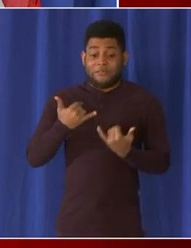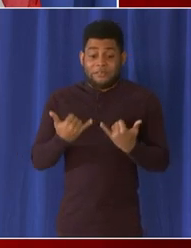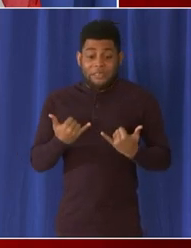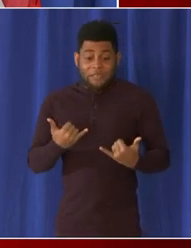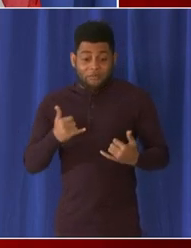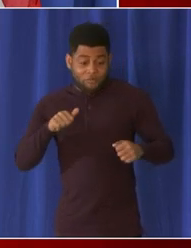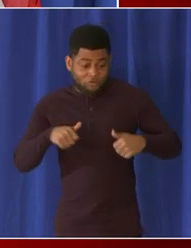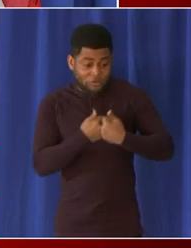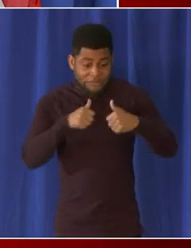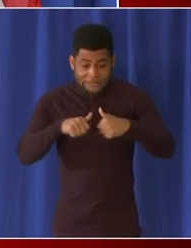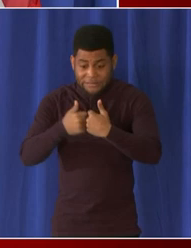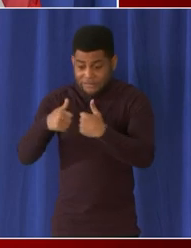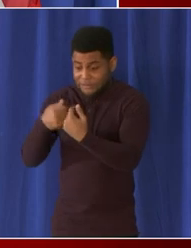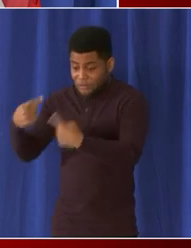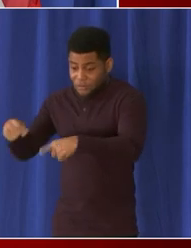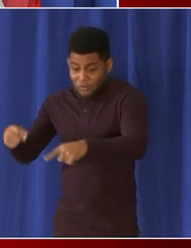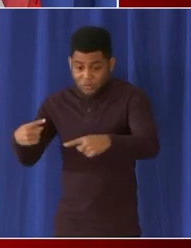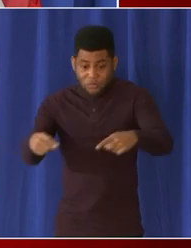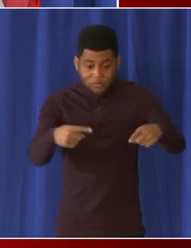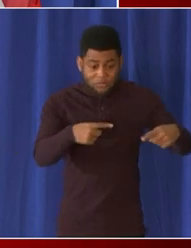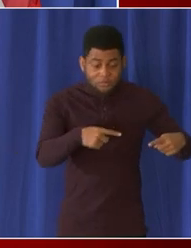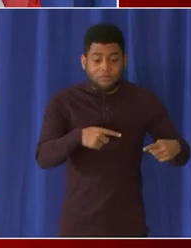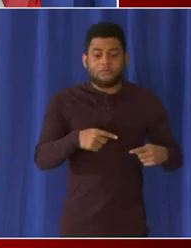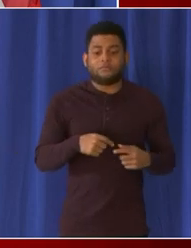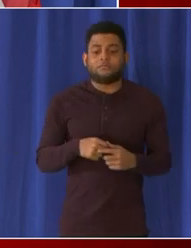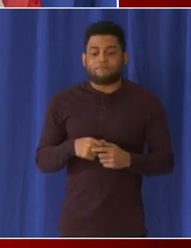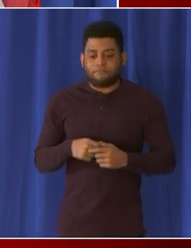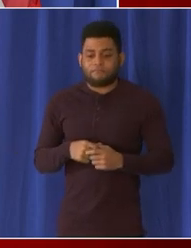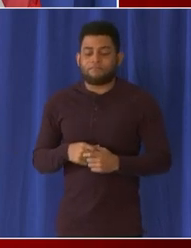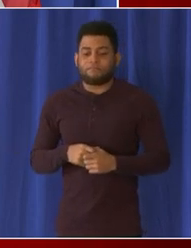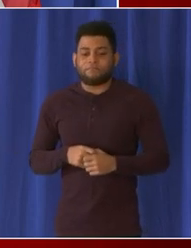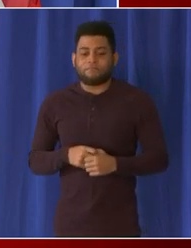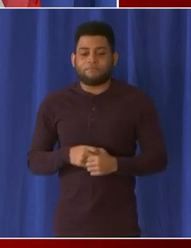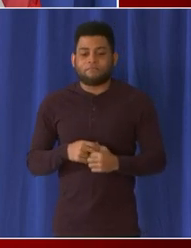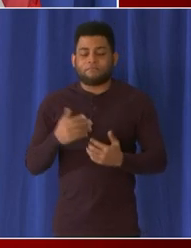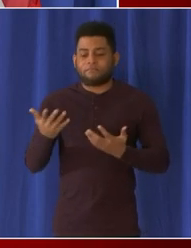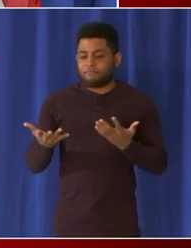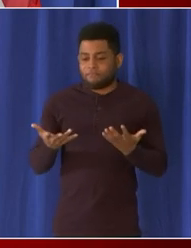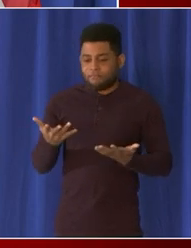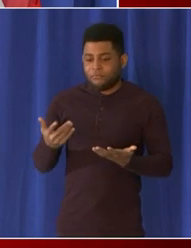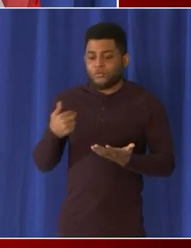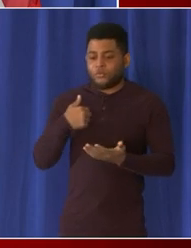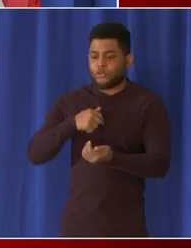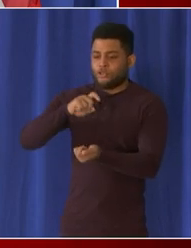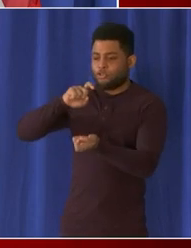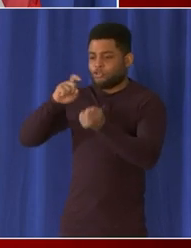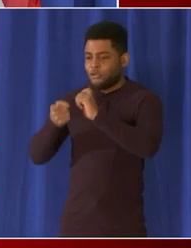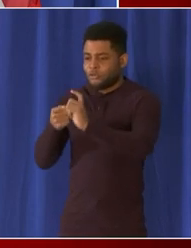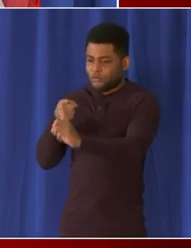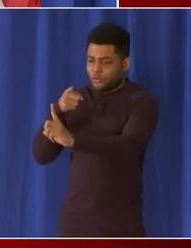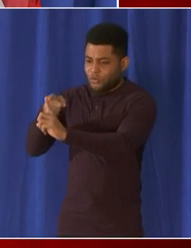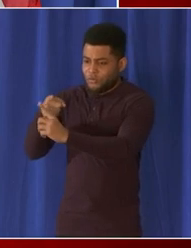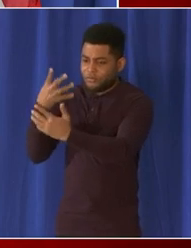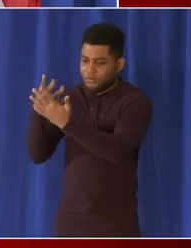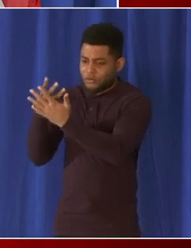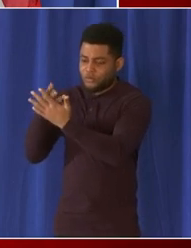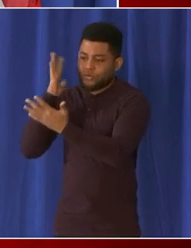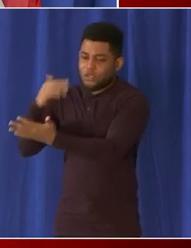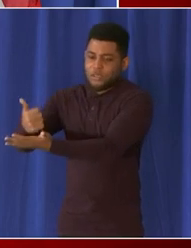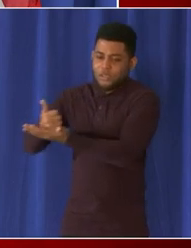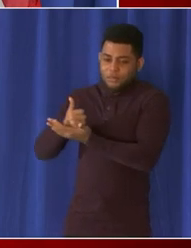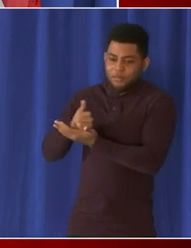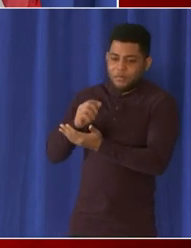that we've experienced with covet that a a a a change at the jail would would help advance all of our